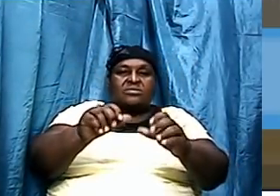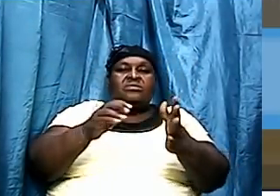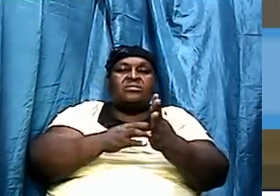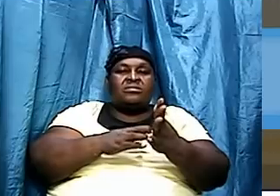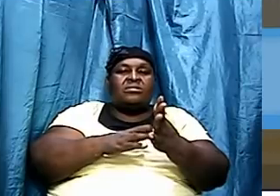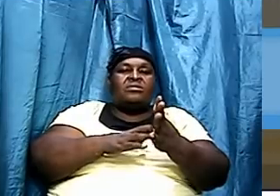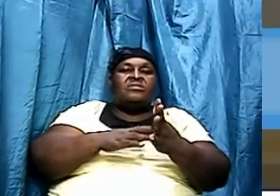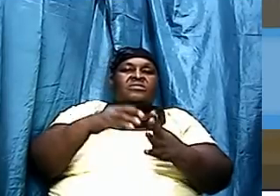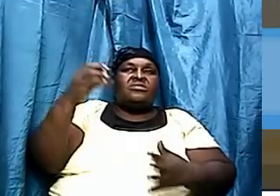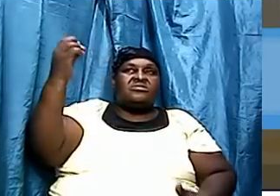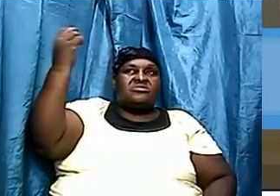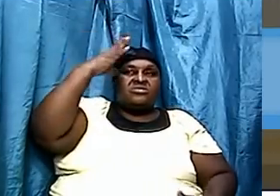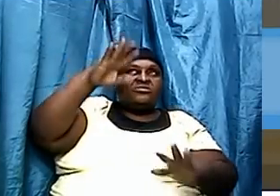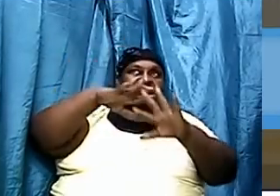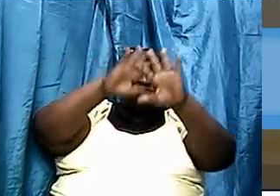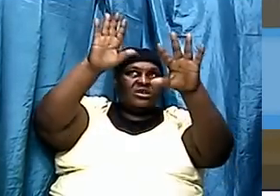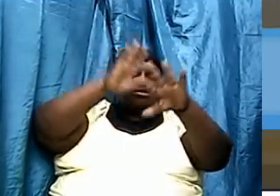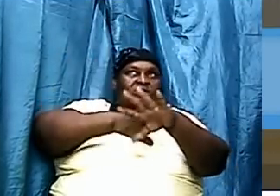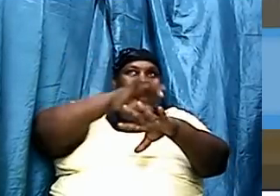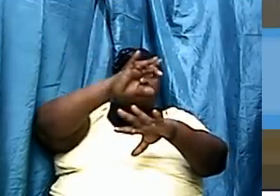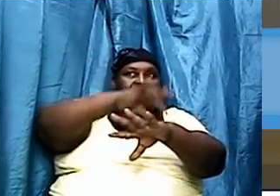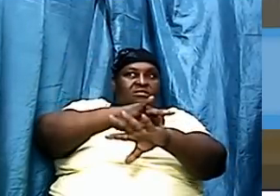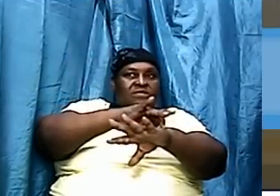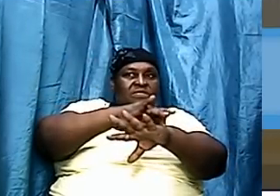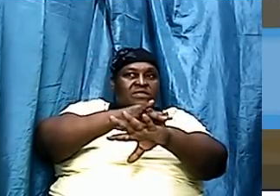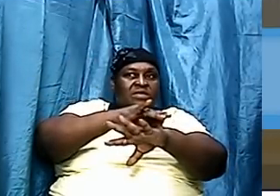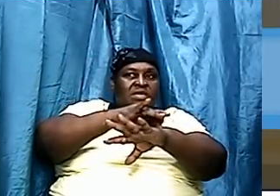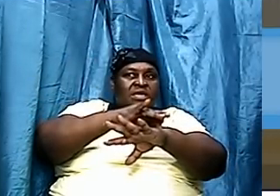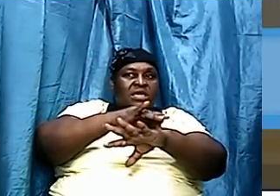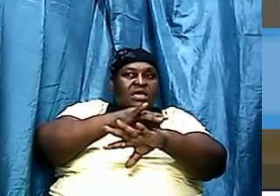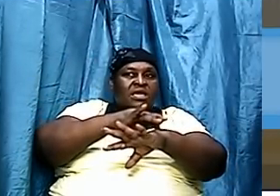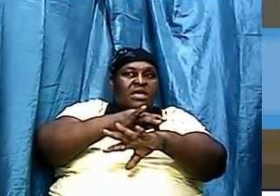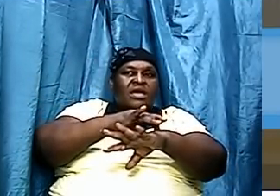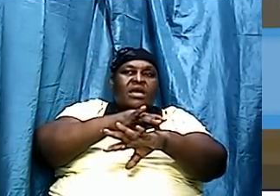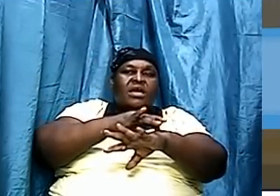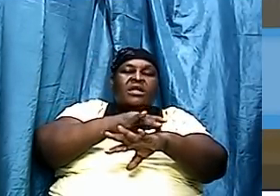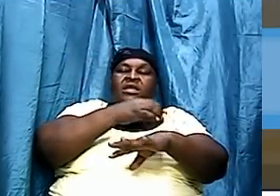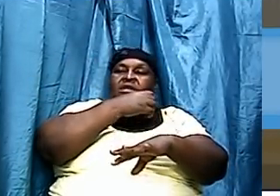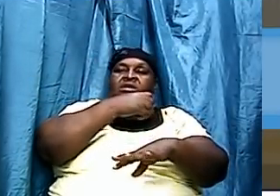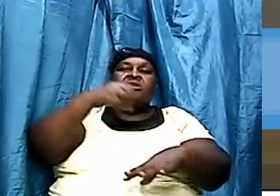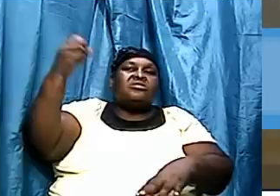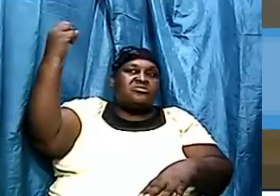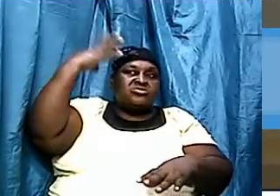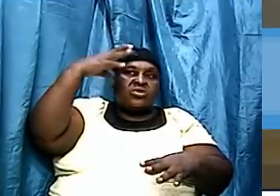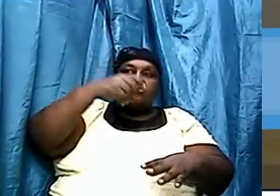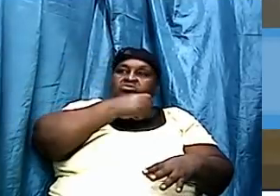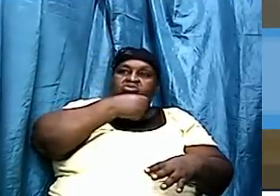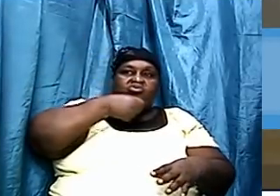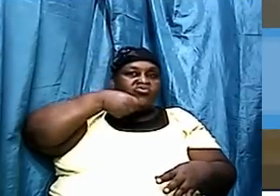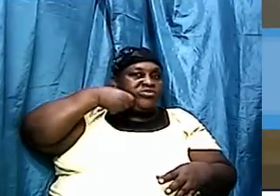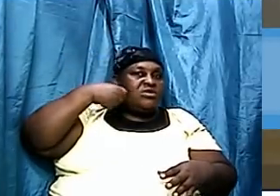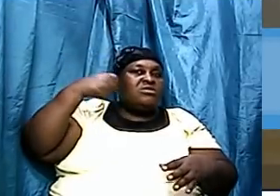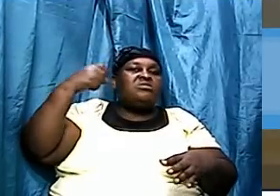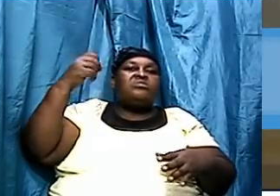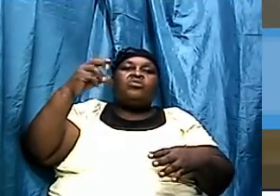shines on the earth and then there's evaporation and it goes in a cycle